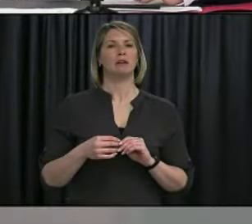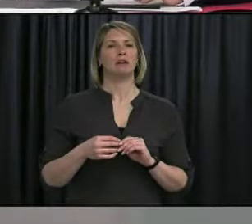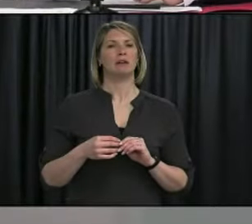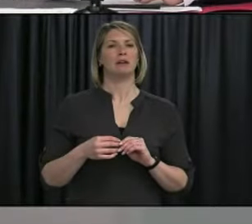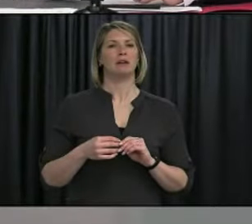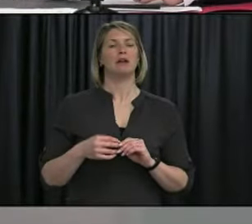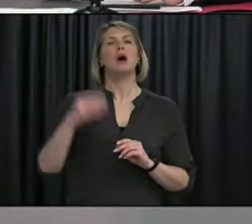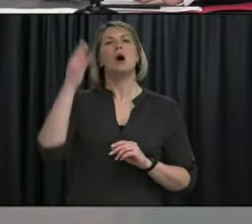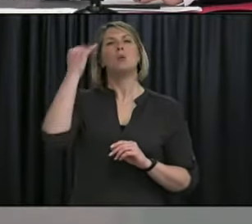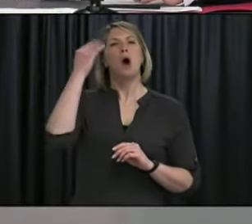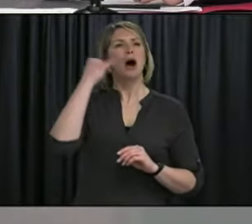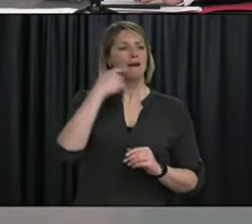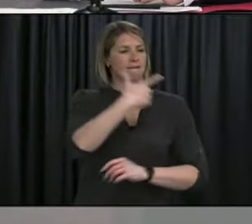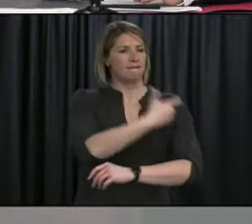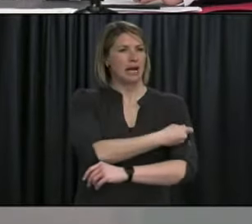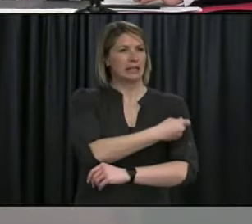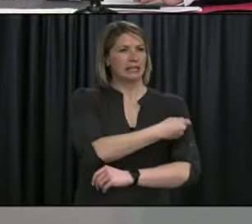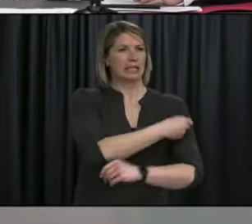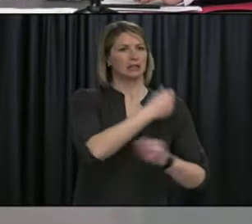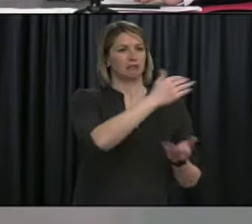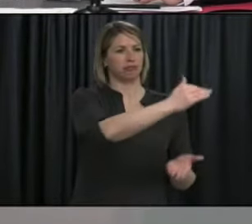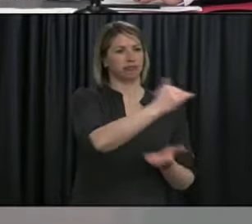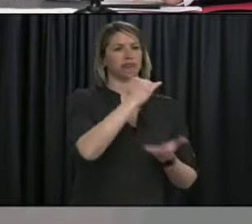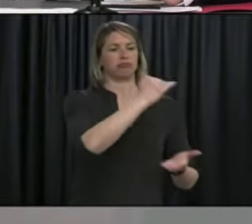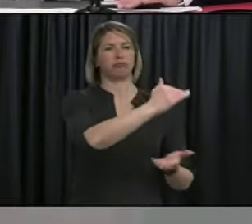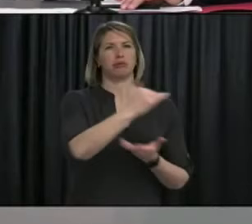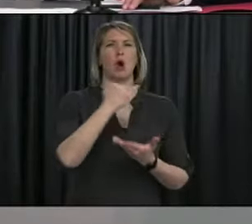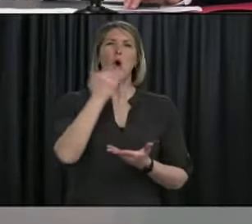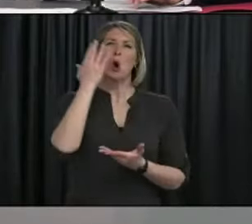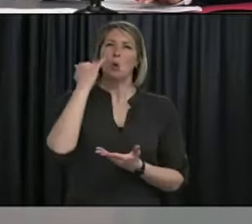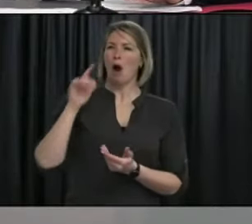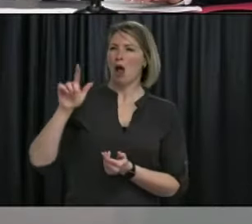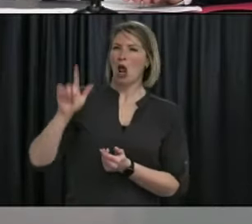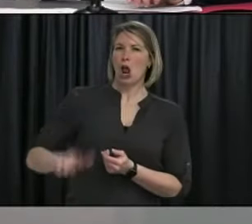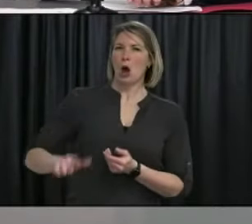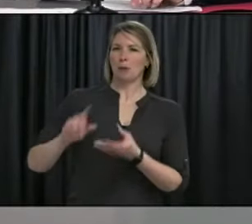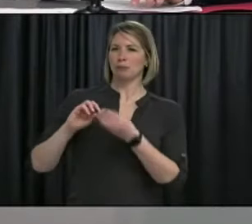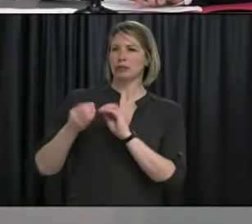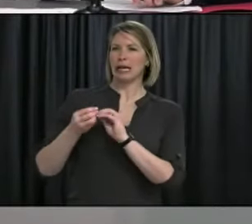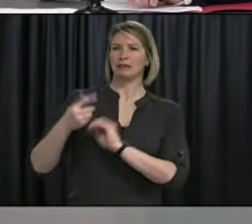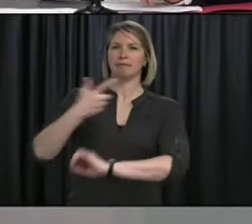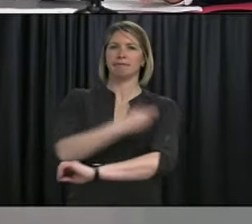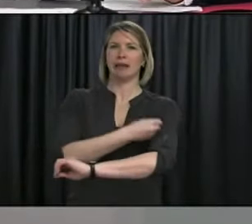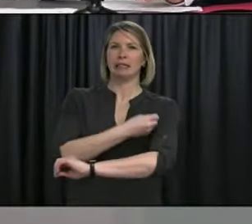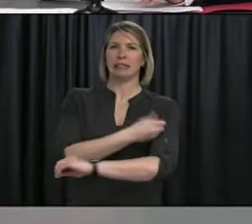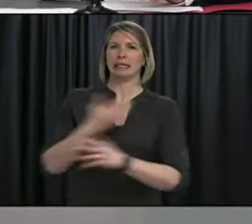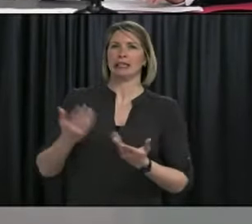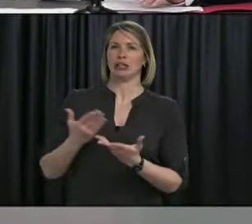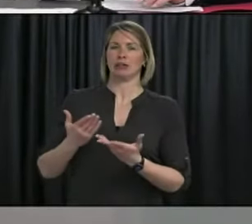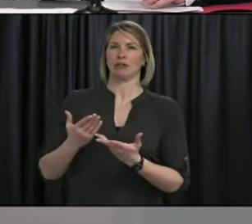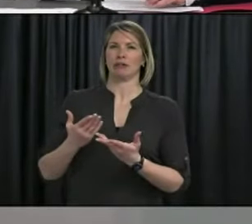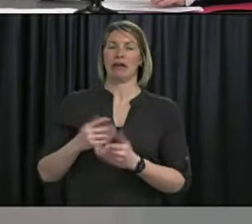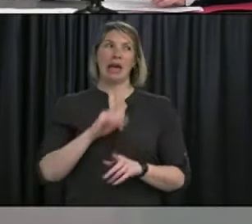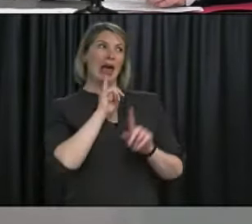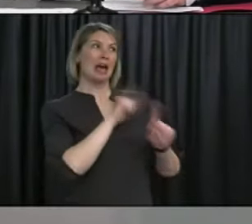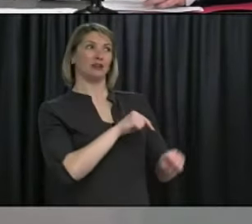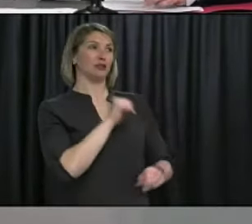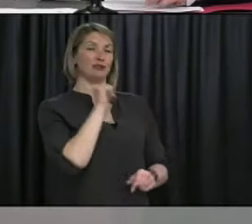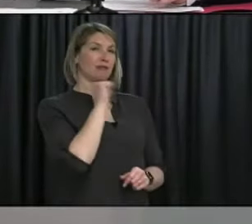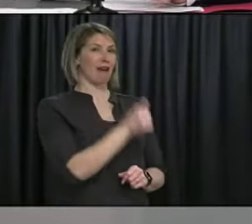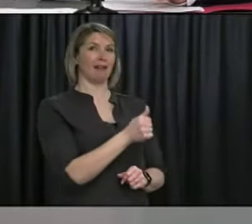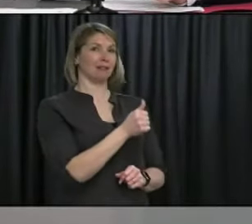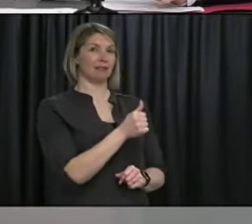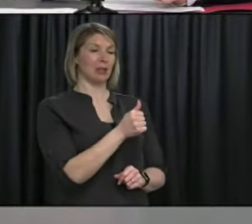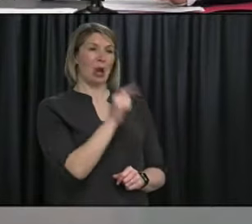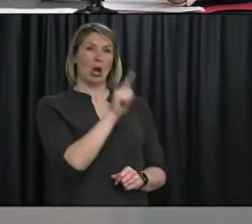per capita vaccination in this country? Well, you can go ahead, minister, but we're not is the answer. Go ahead, minister.